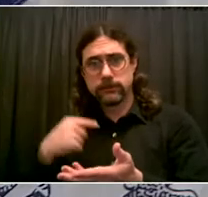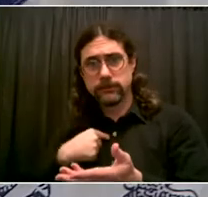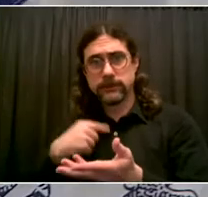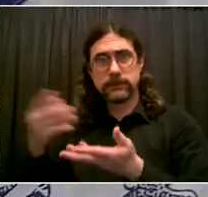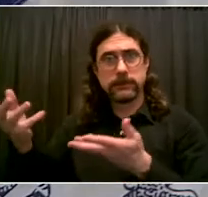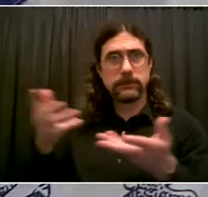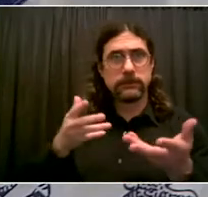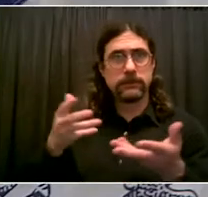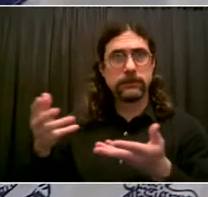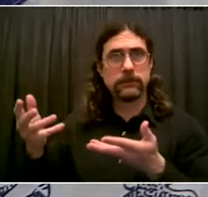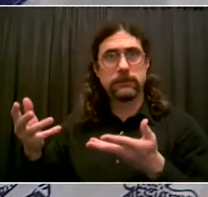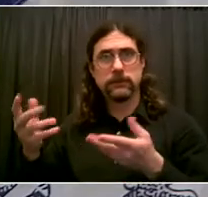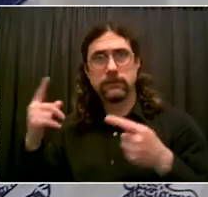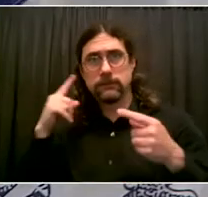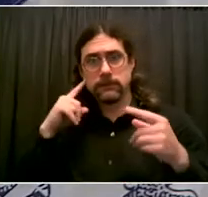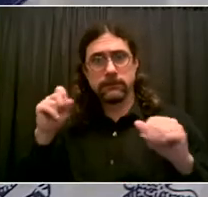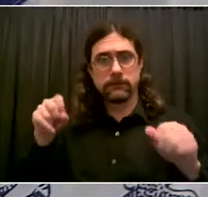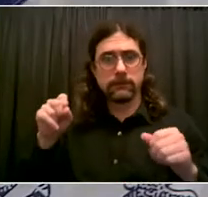too. Yeah.